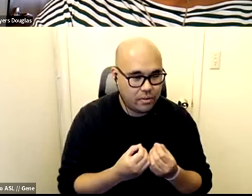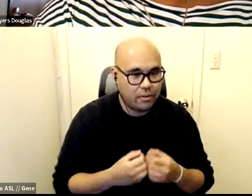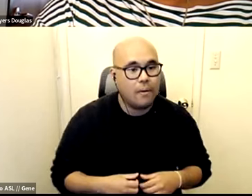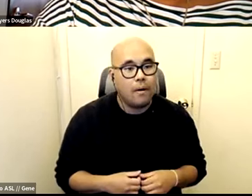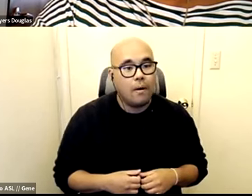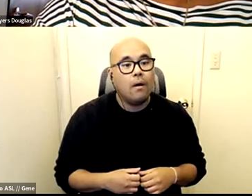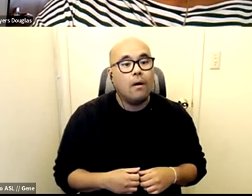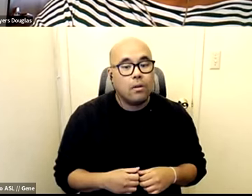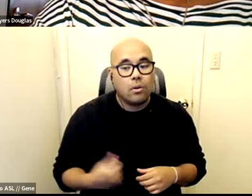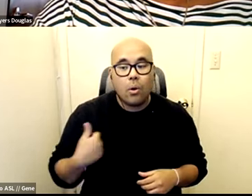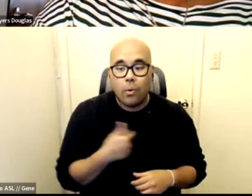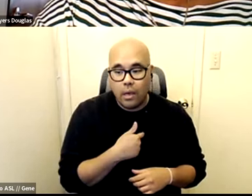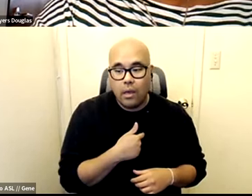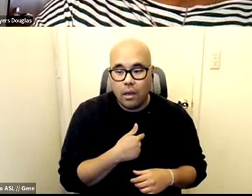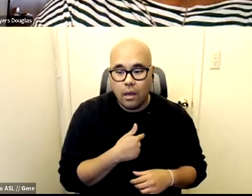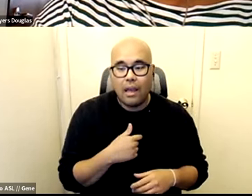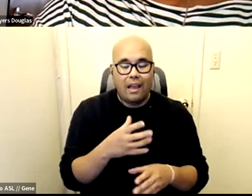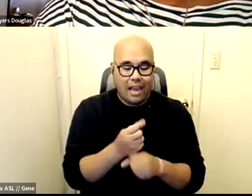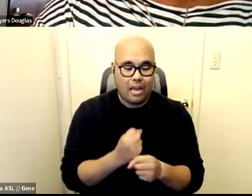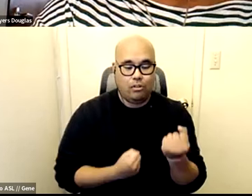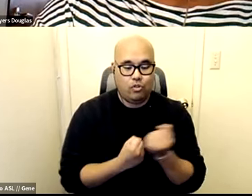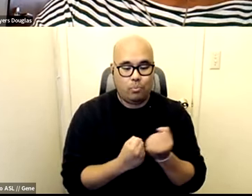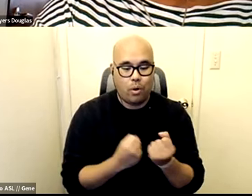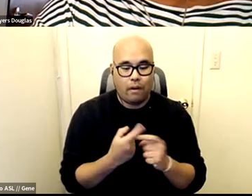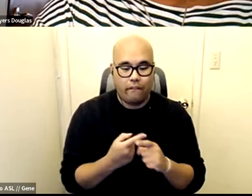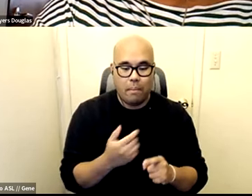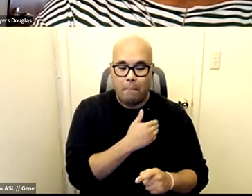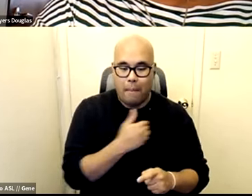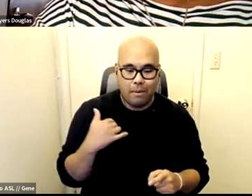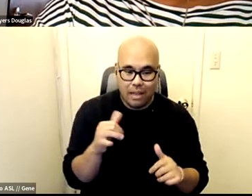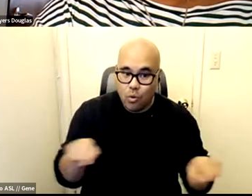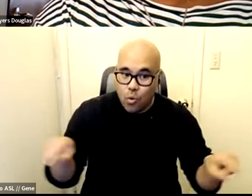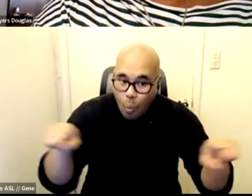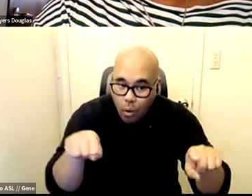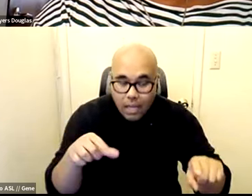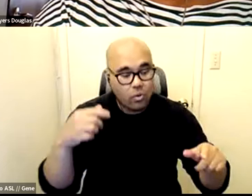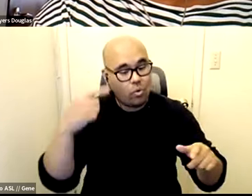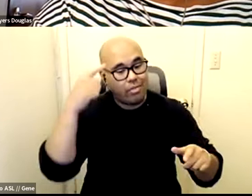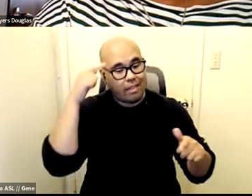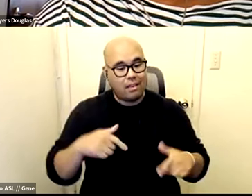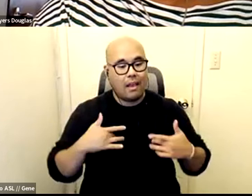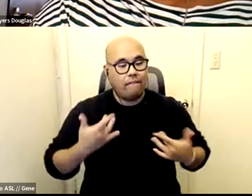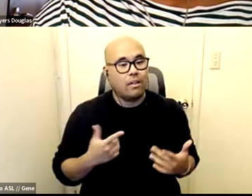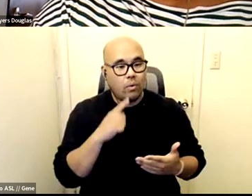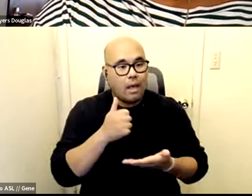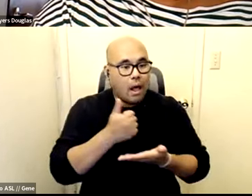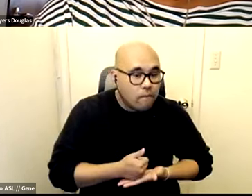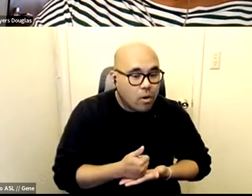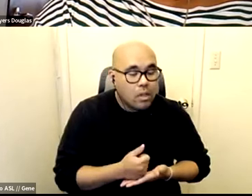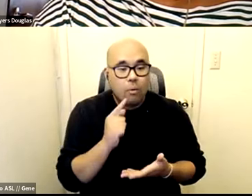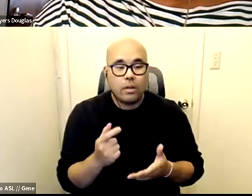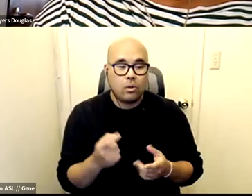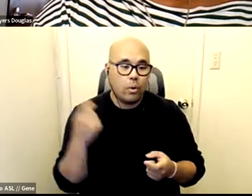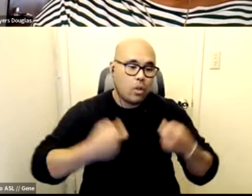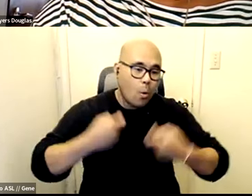members and folks like y'all um so if you've found this and other events hopeful we'd love it if you consider donating to support our